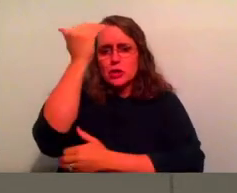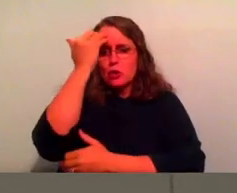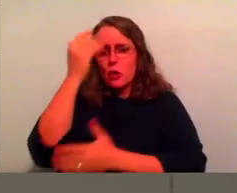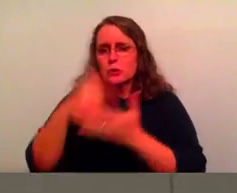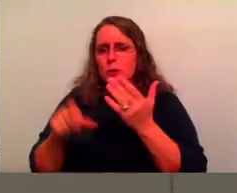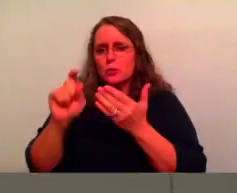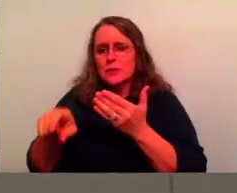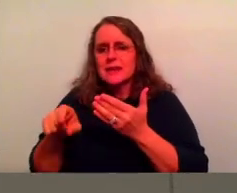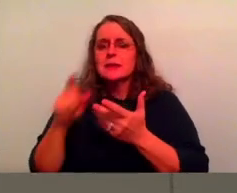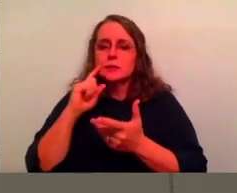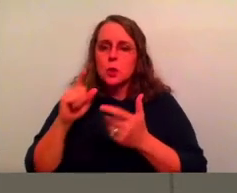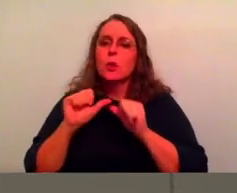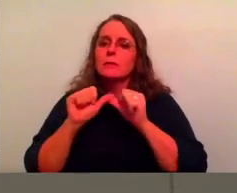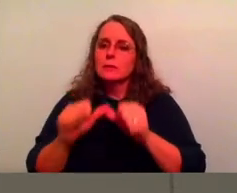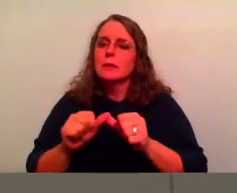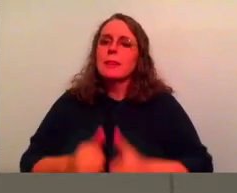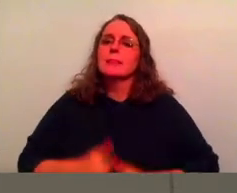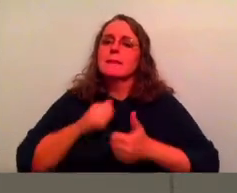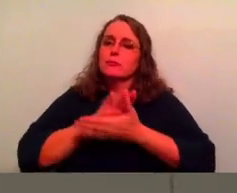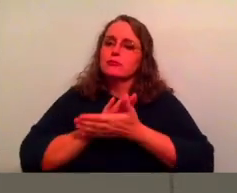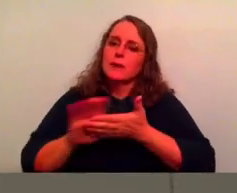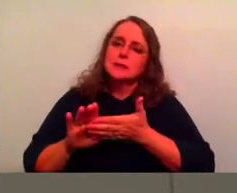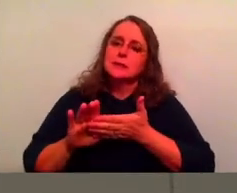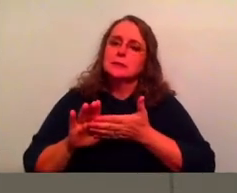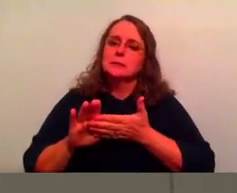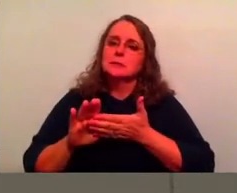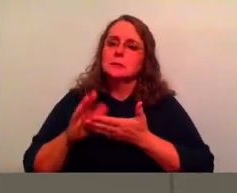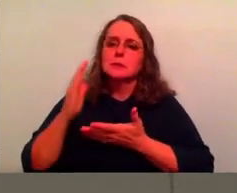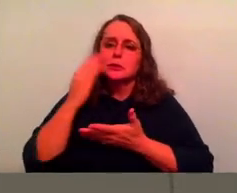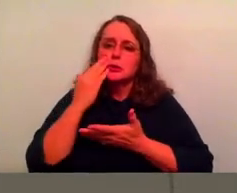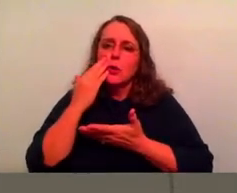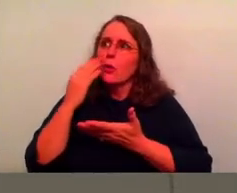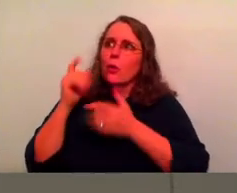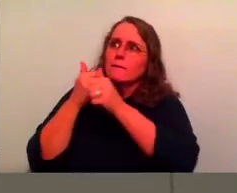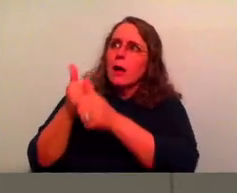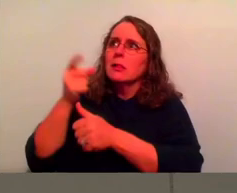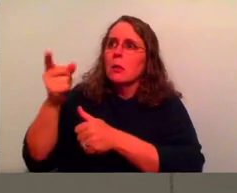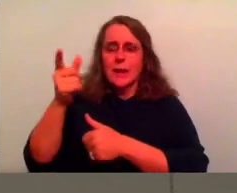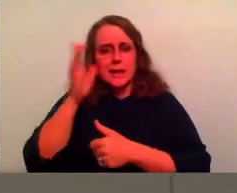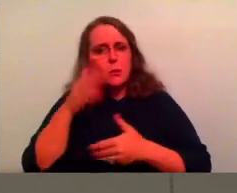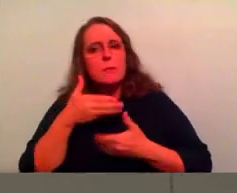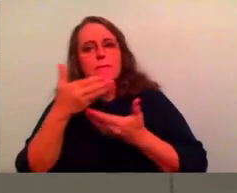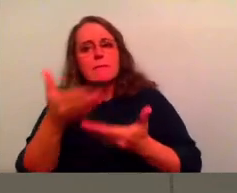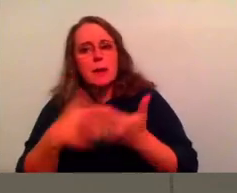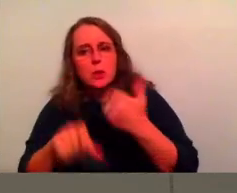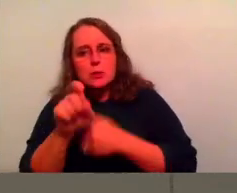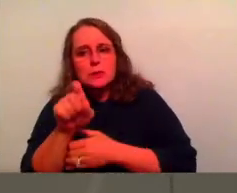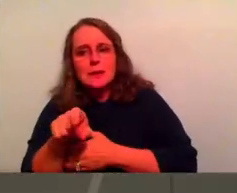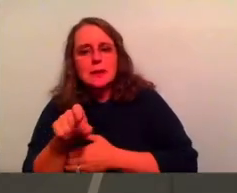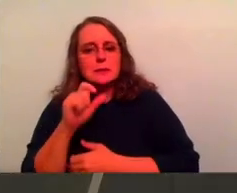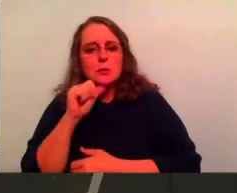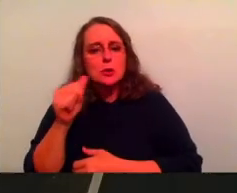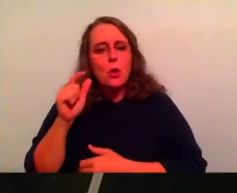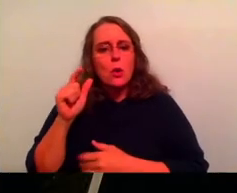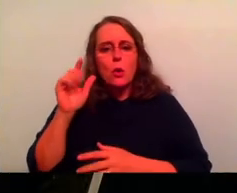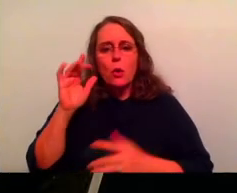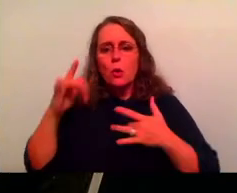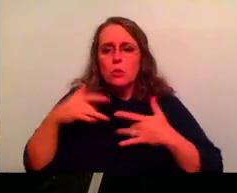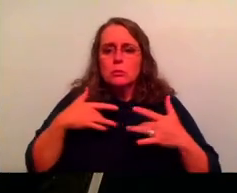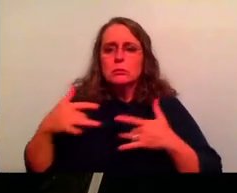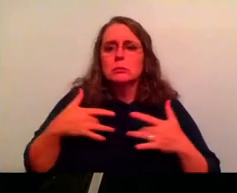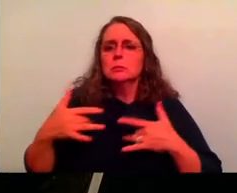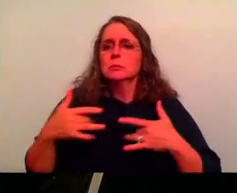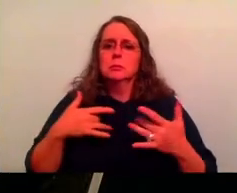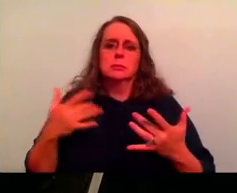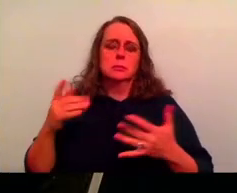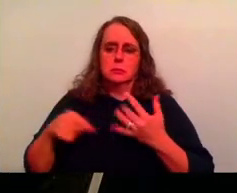righteously and he will give you everything you need. So we see ultimately like right away, God's like, Hey, don't worry about the things that are stressing you out. Don't, don't, don't worry about the